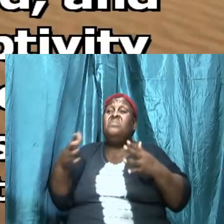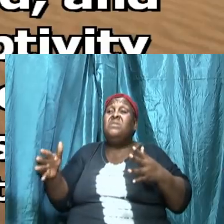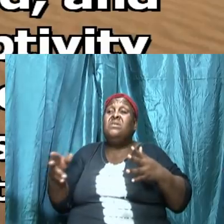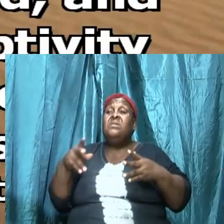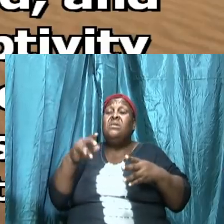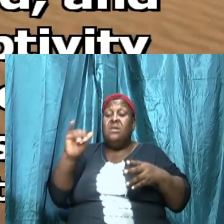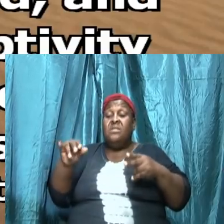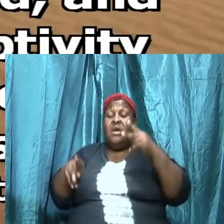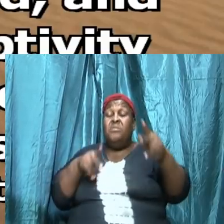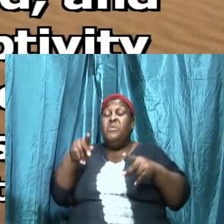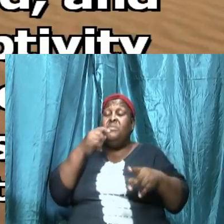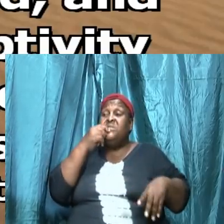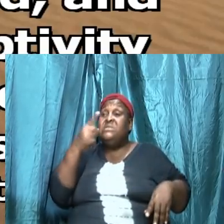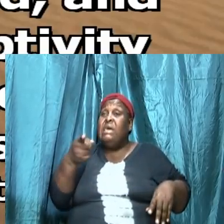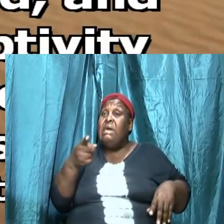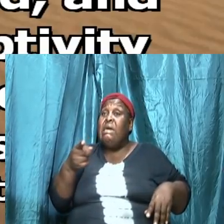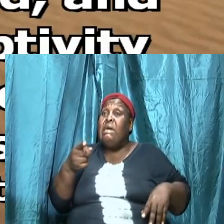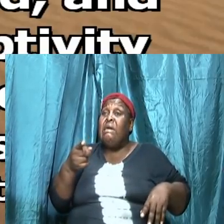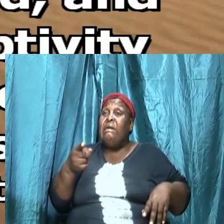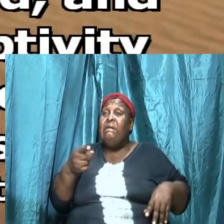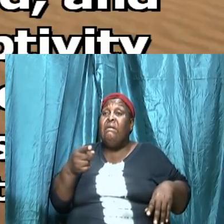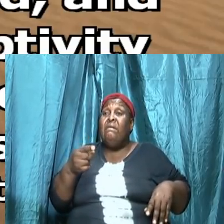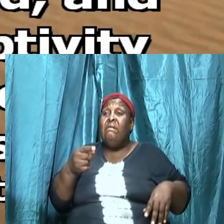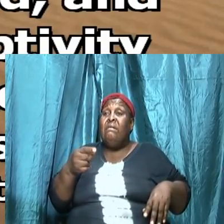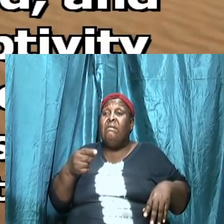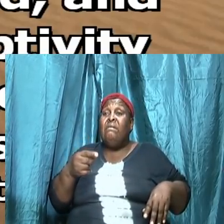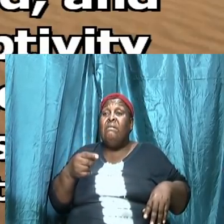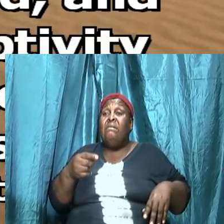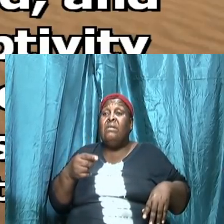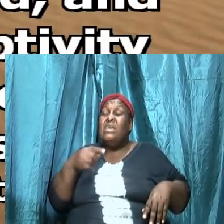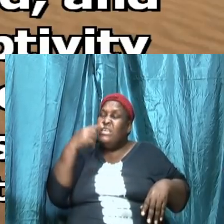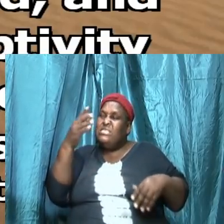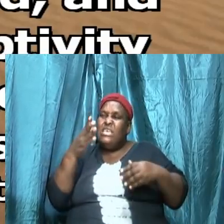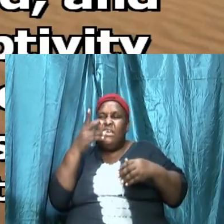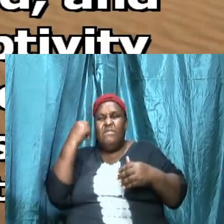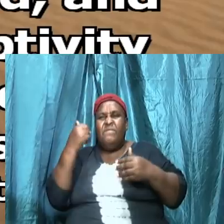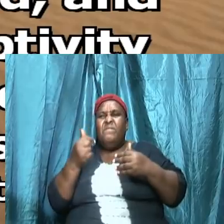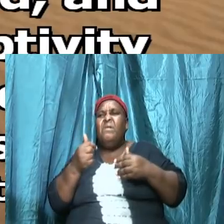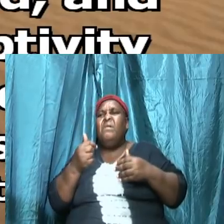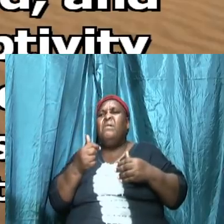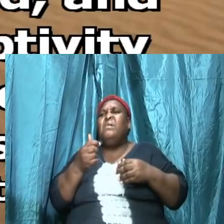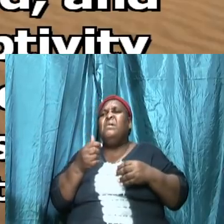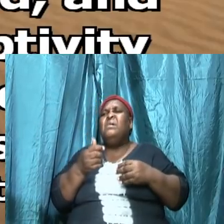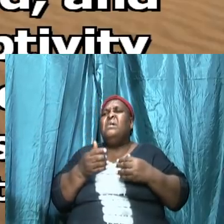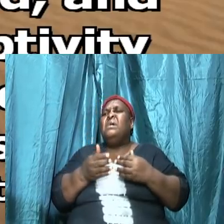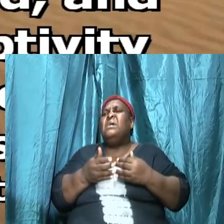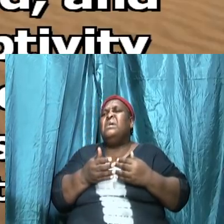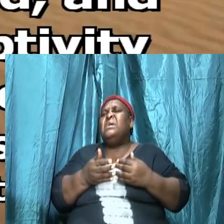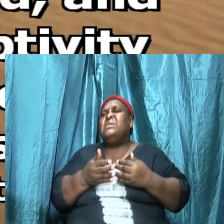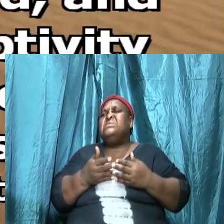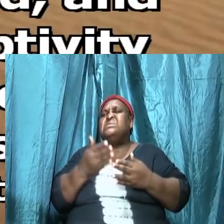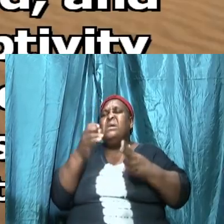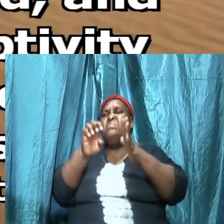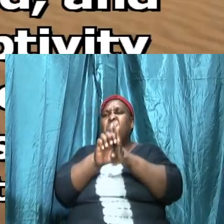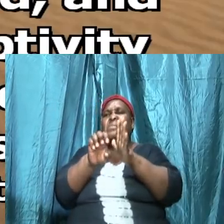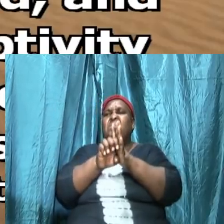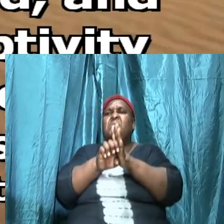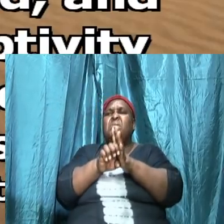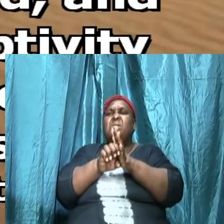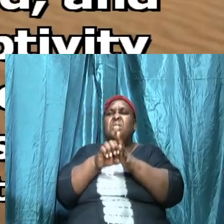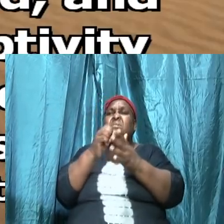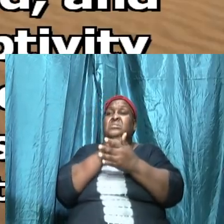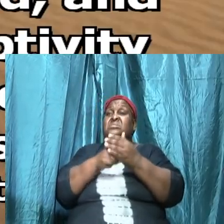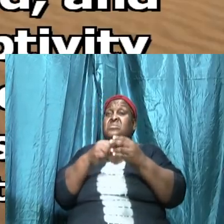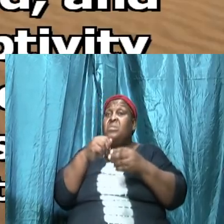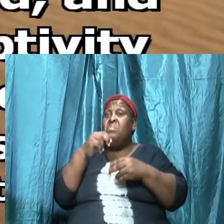say that let us say for example somebody is talking about somebody's husband or somebody's wife